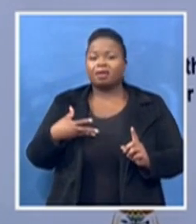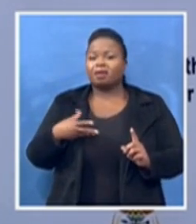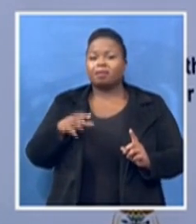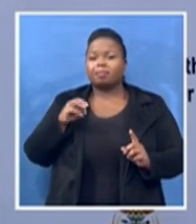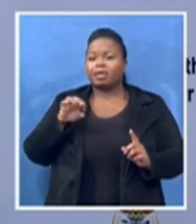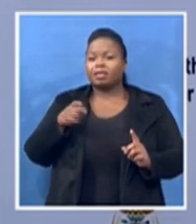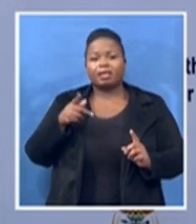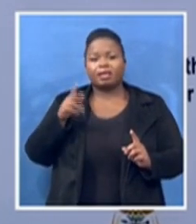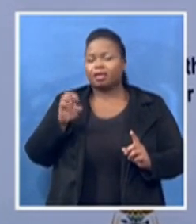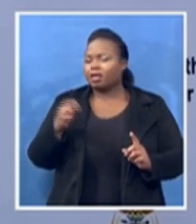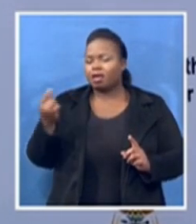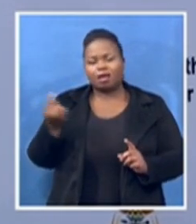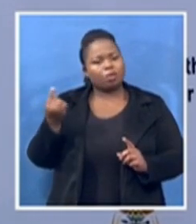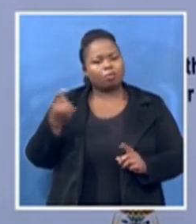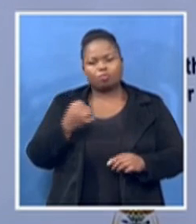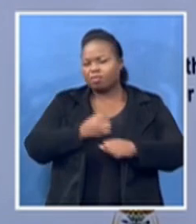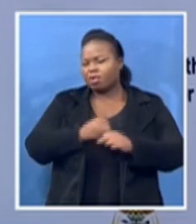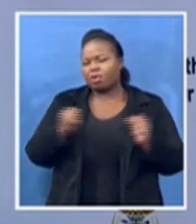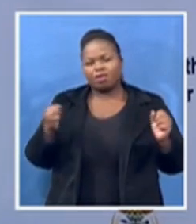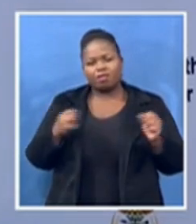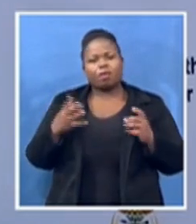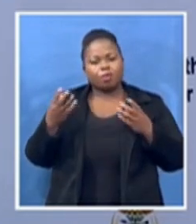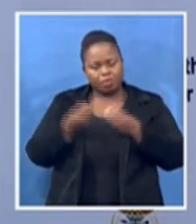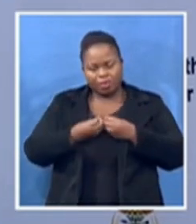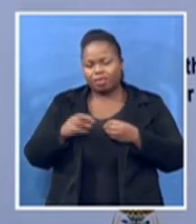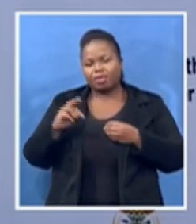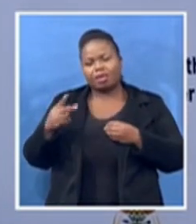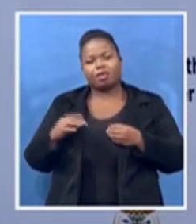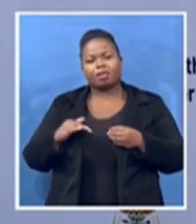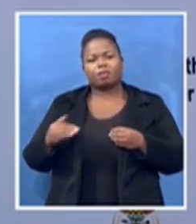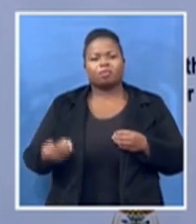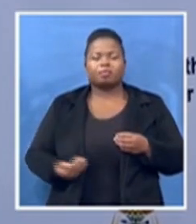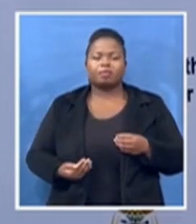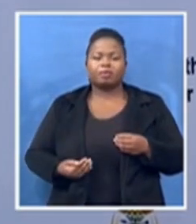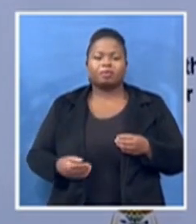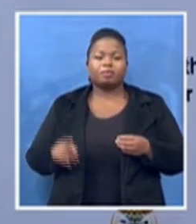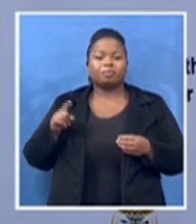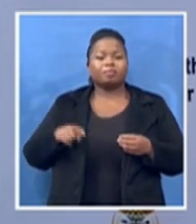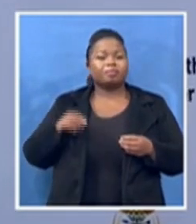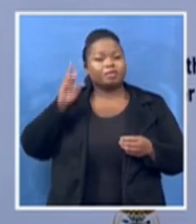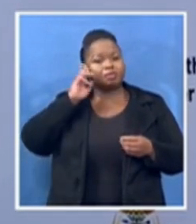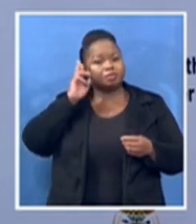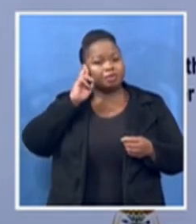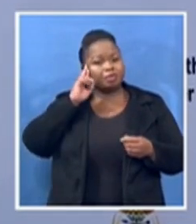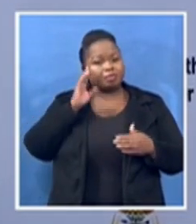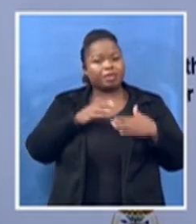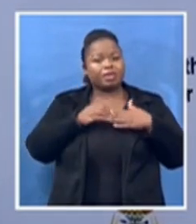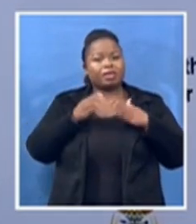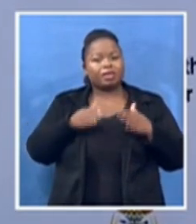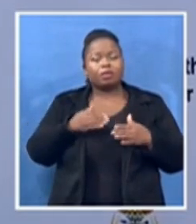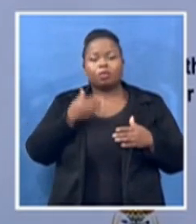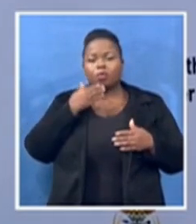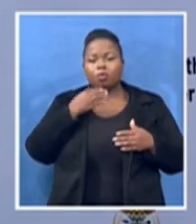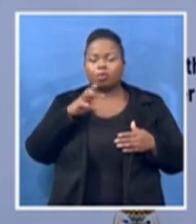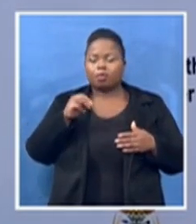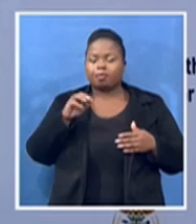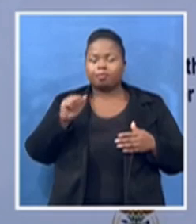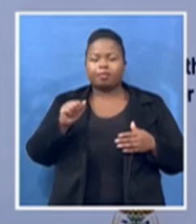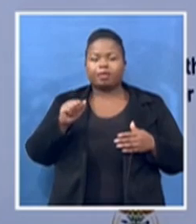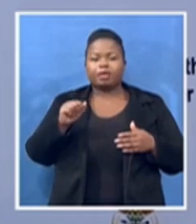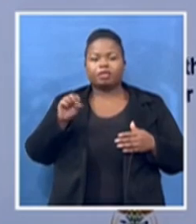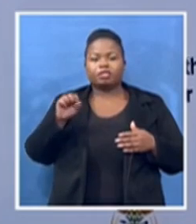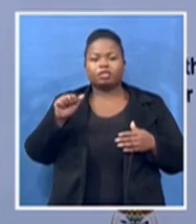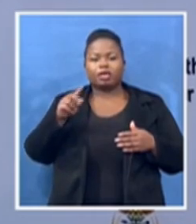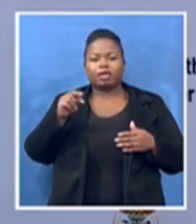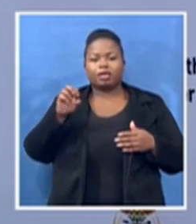We must remember leaders like like like Mrs.